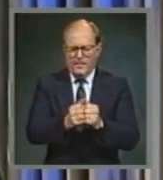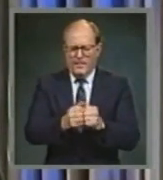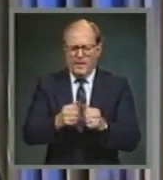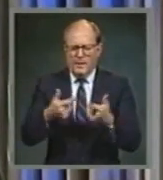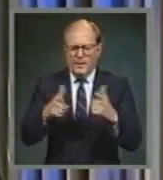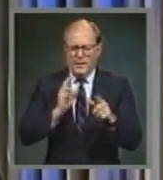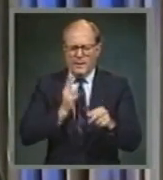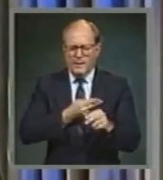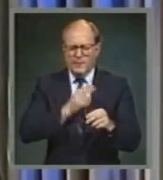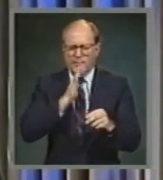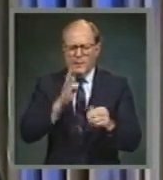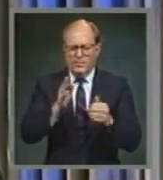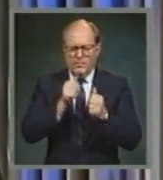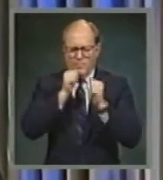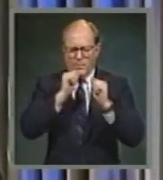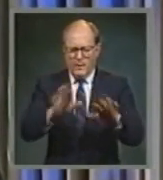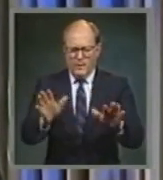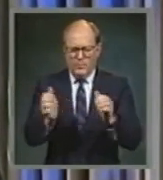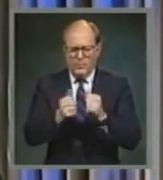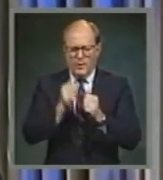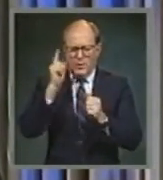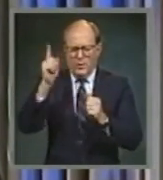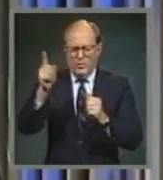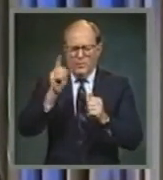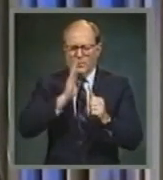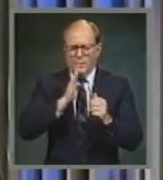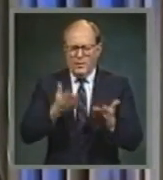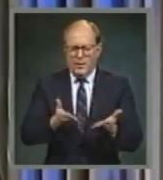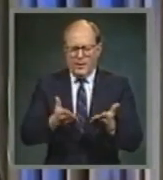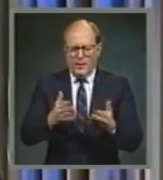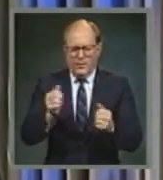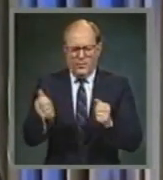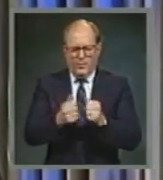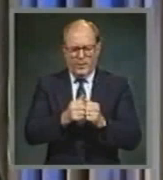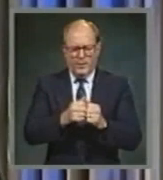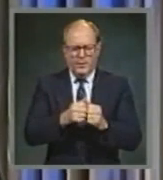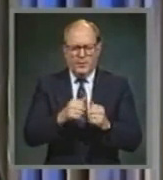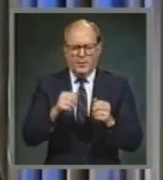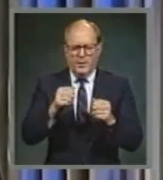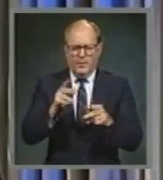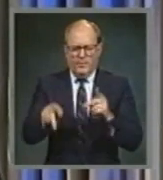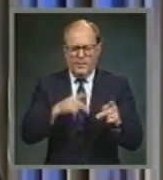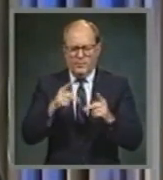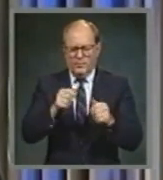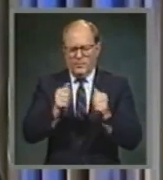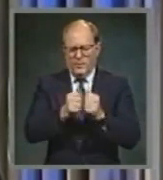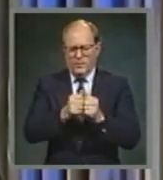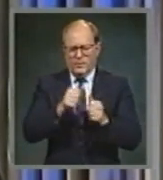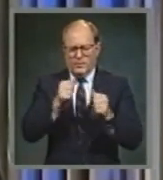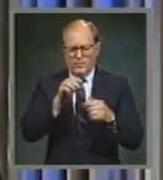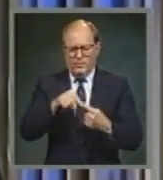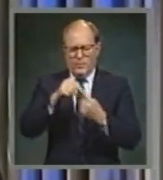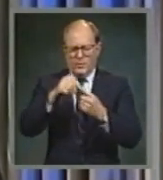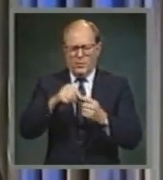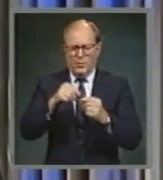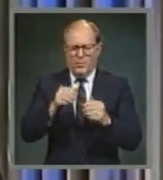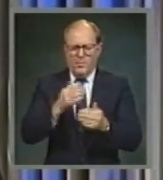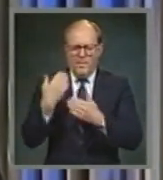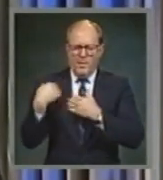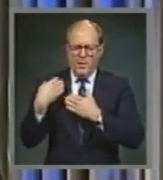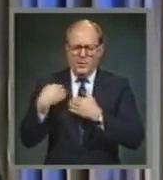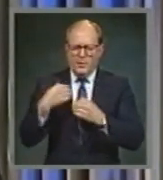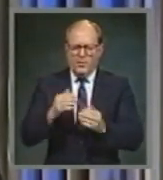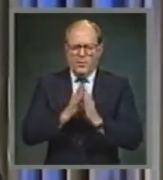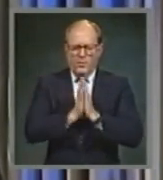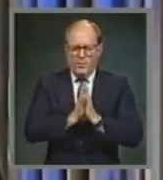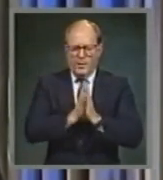blessed also with Your presence. And for those who have special burdens today, we offer a special prayer in the lovely name